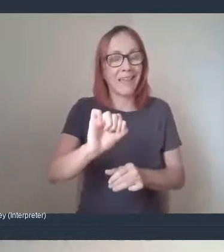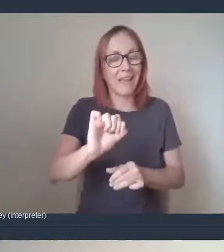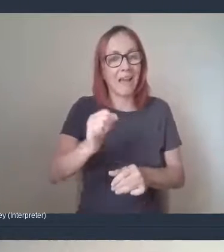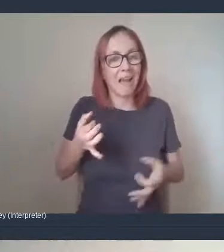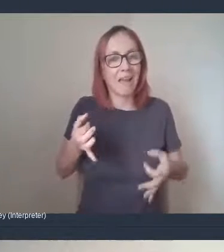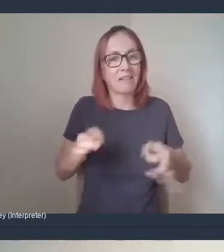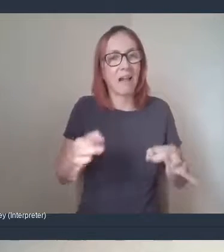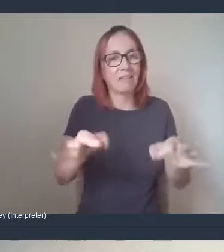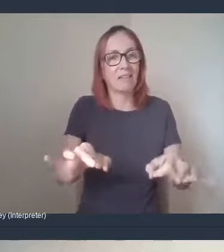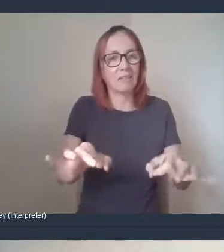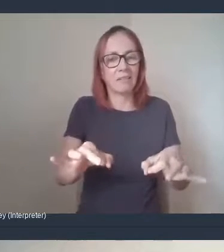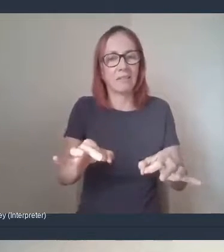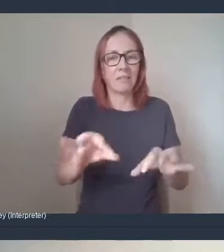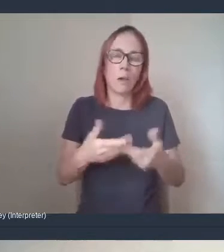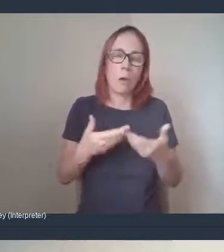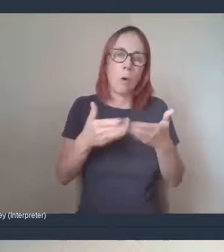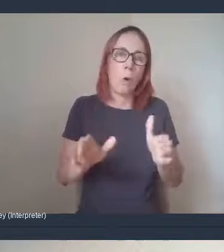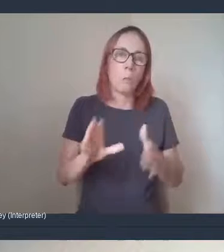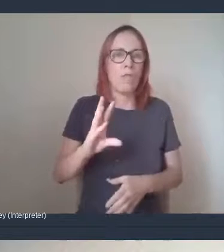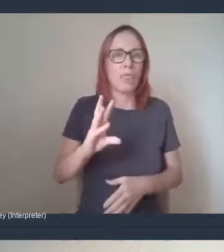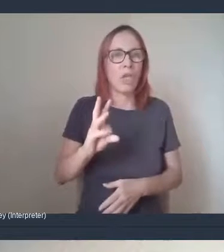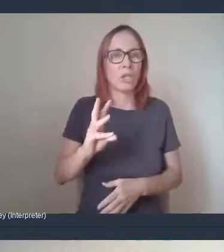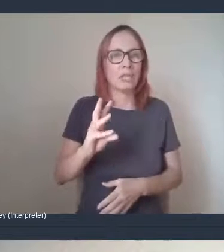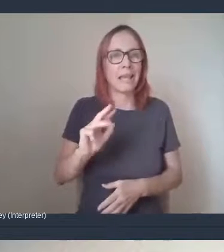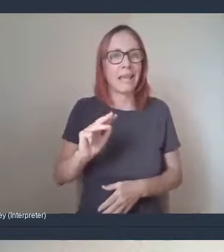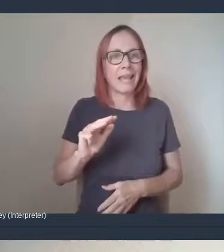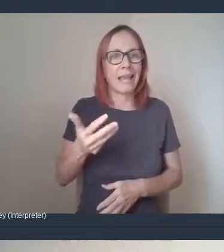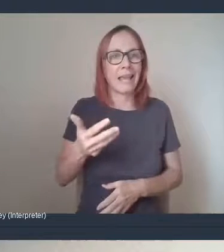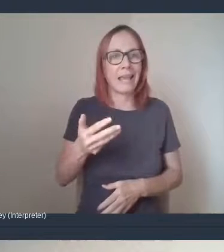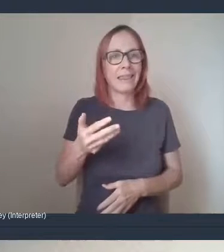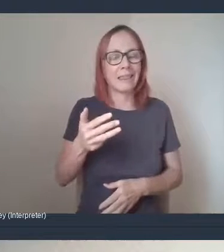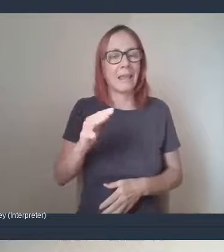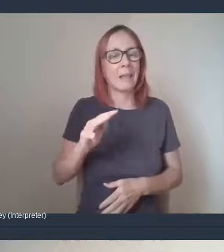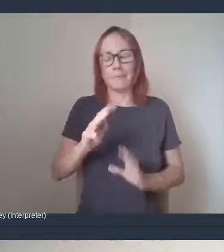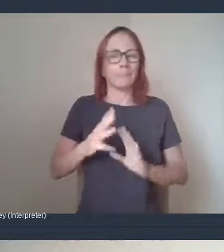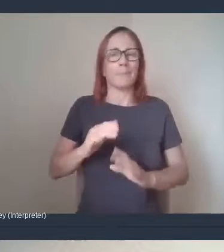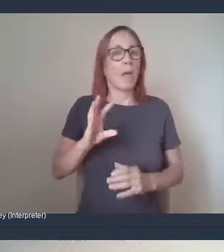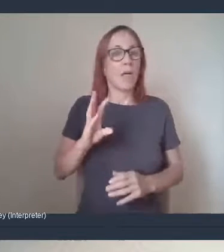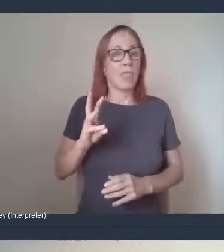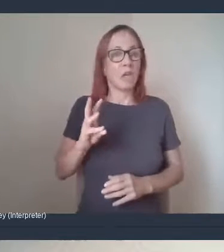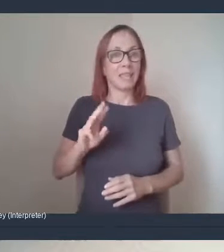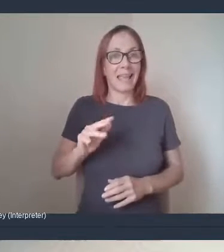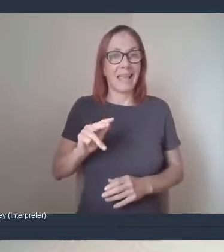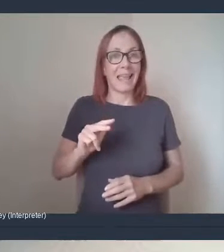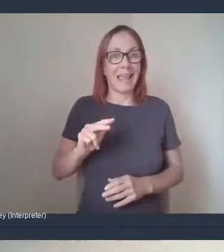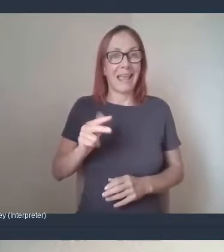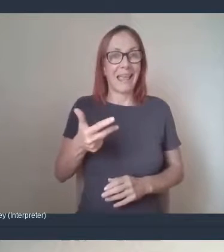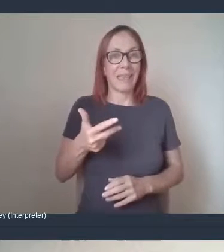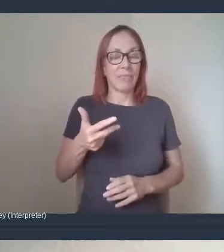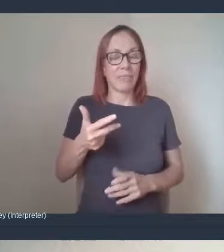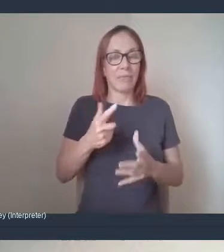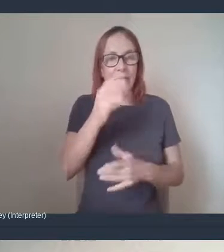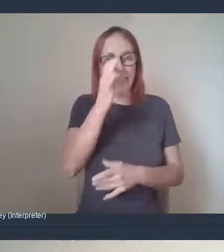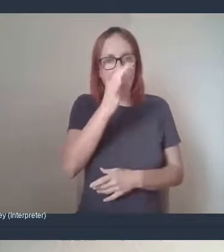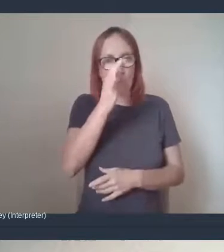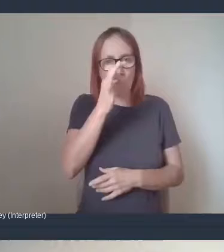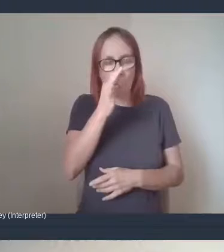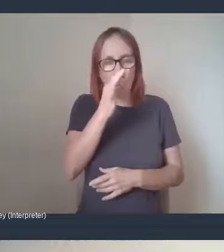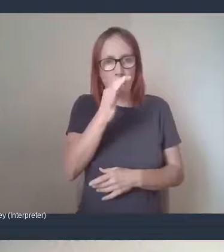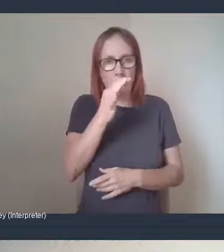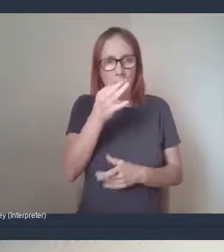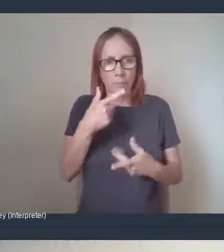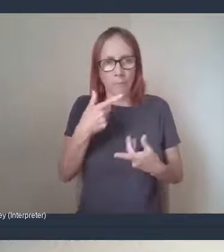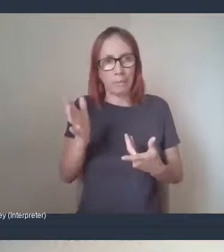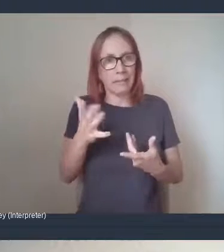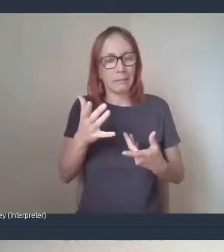in the 8th of April and we've been going ever since. So far we've hand these out over 1,500 emergency